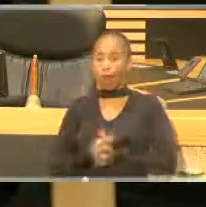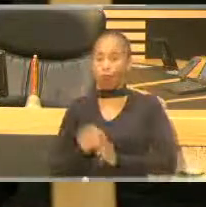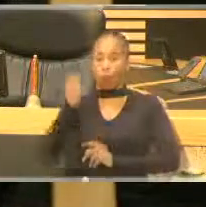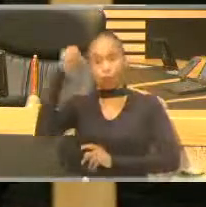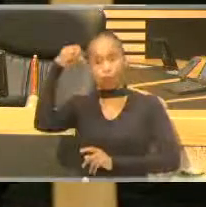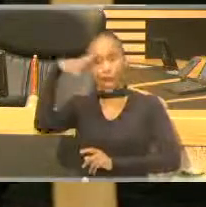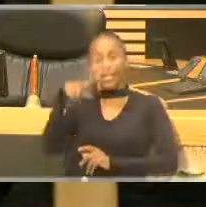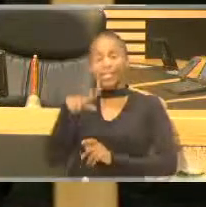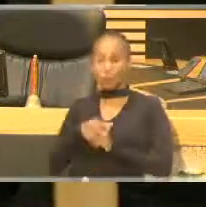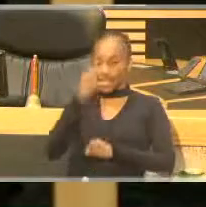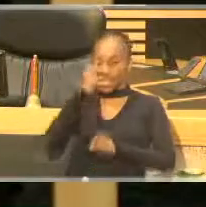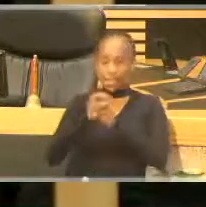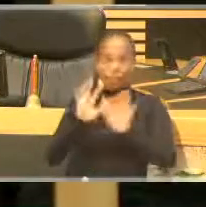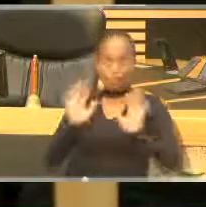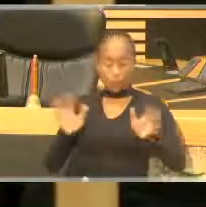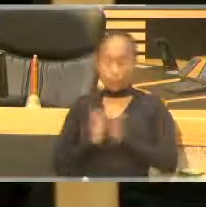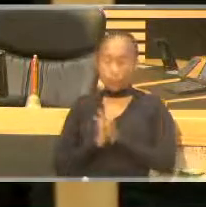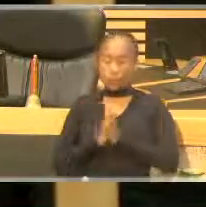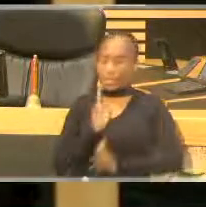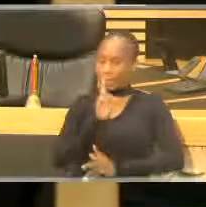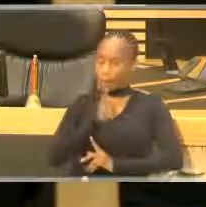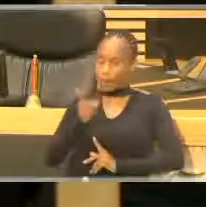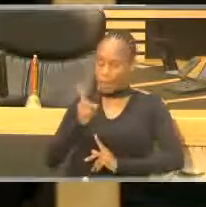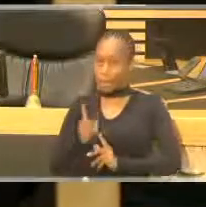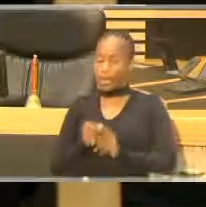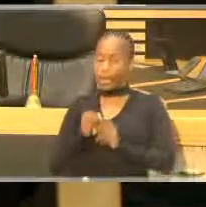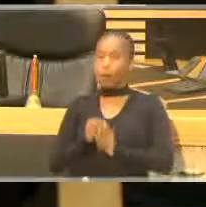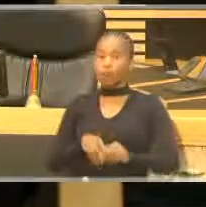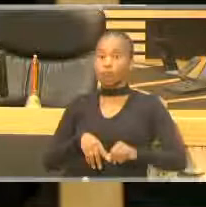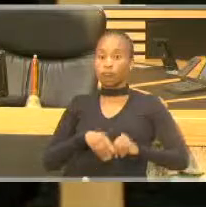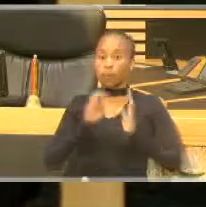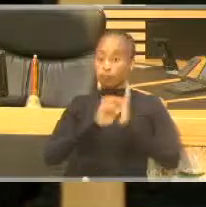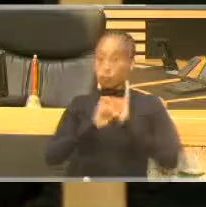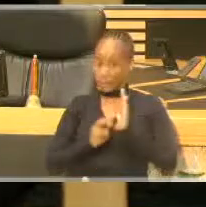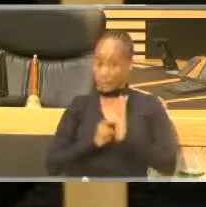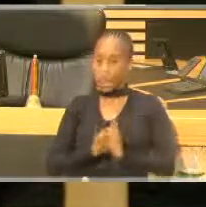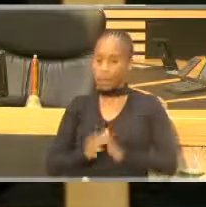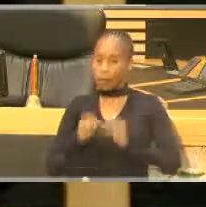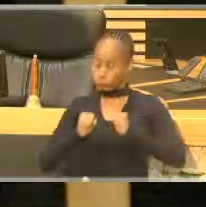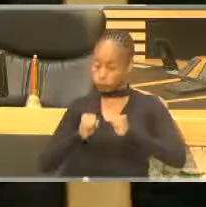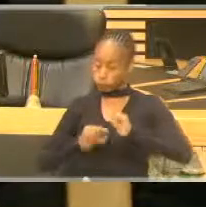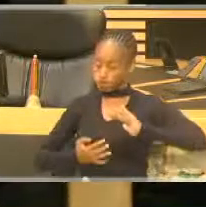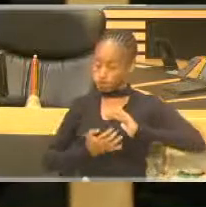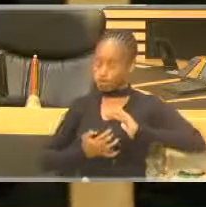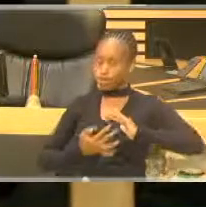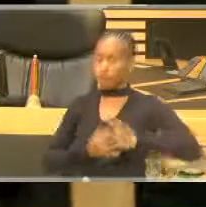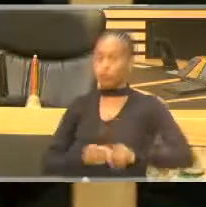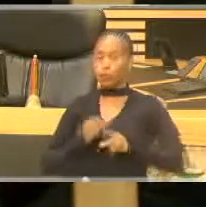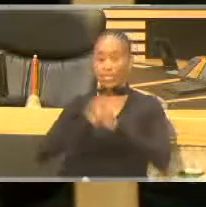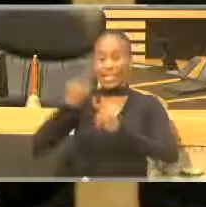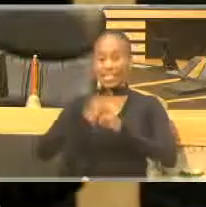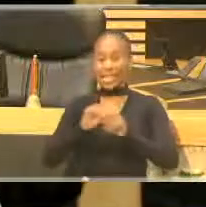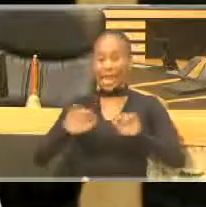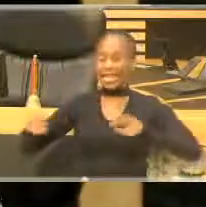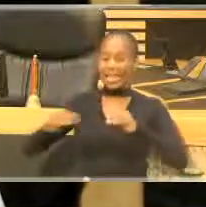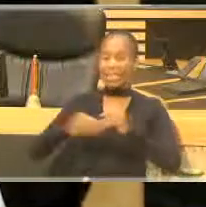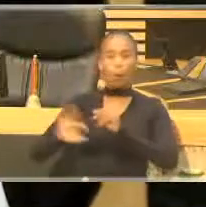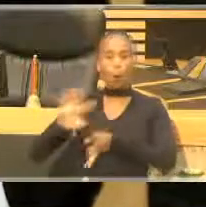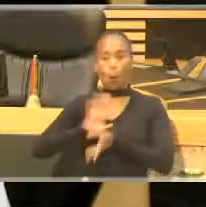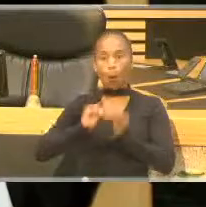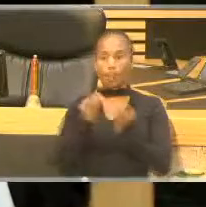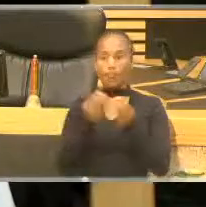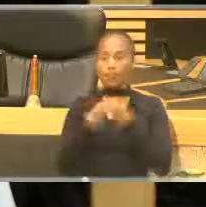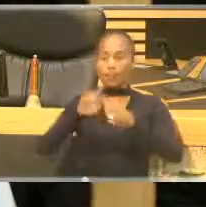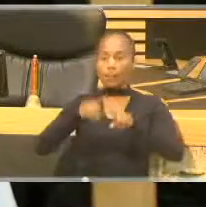the maximum discipline to the principle and steadfast desire to succeed against all our diversities. I would like to